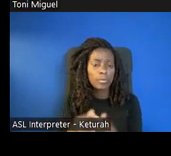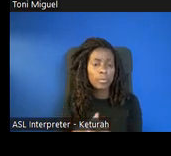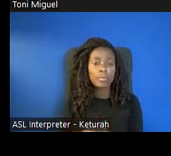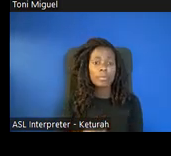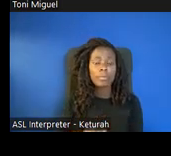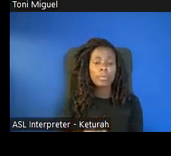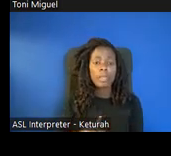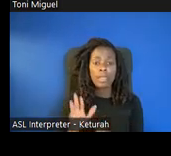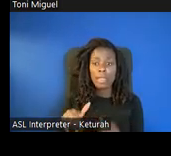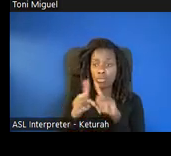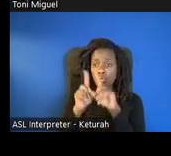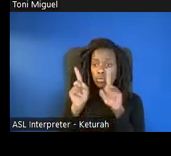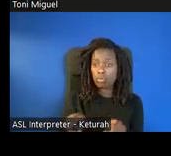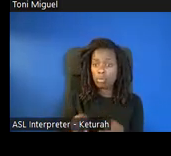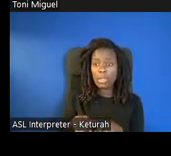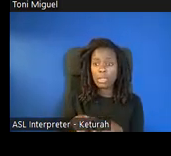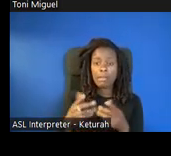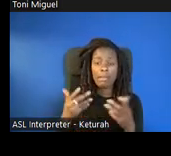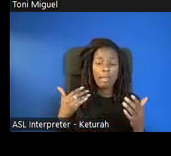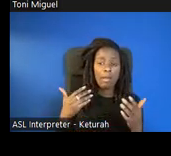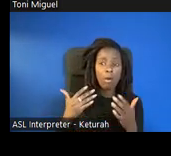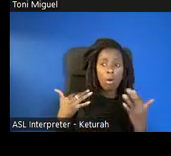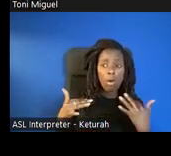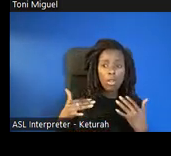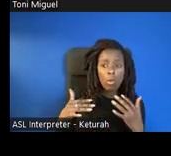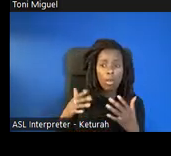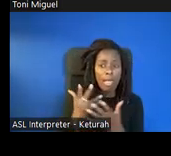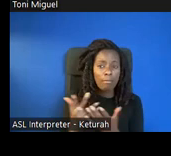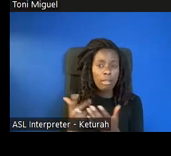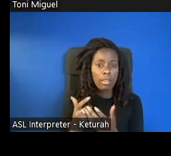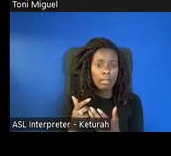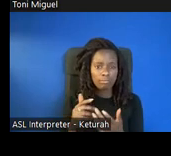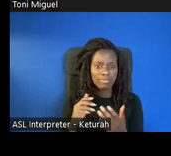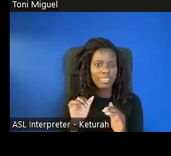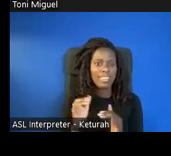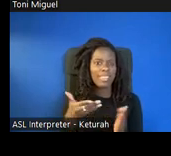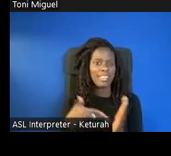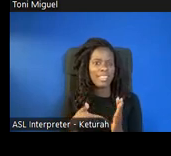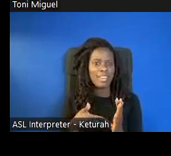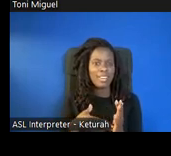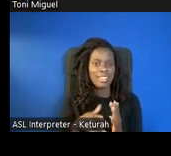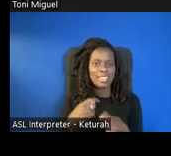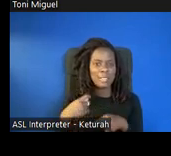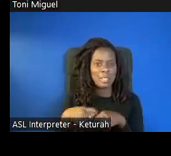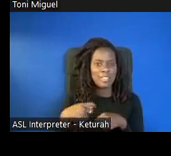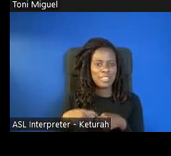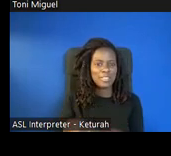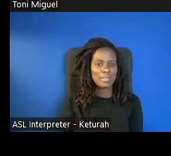audio, everything is in Spanish. And at this point, it says, hey, let's go on our adventure now.